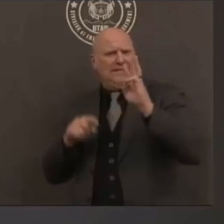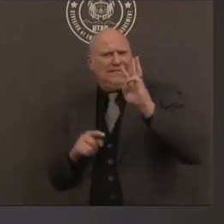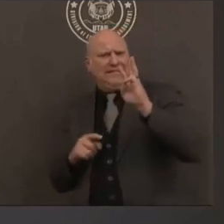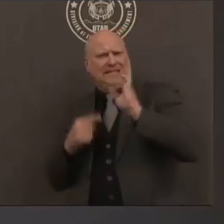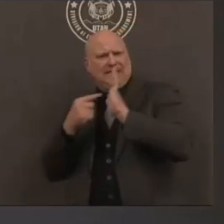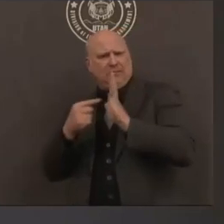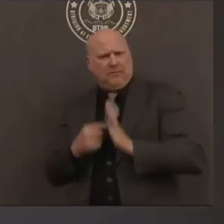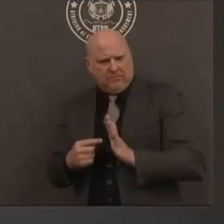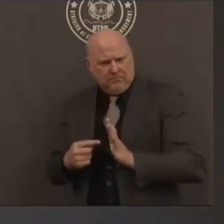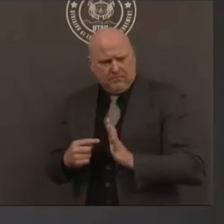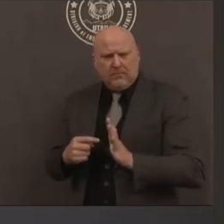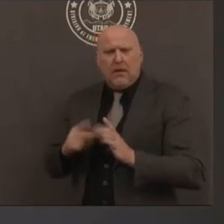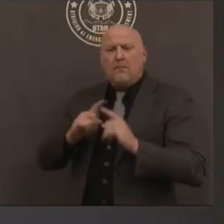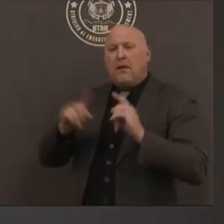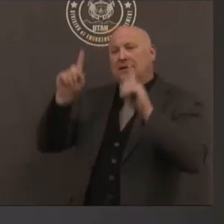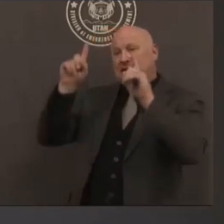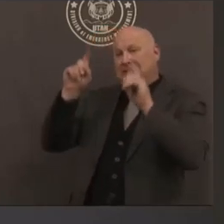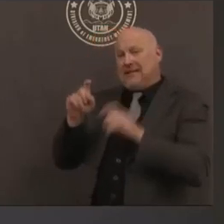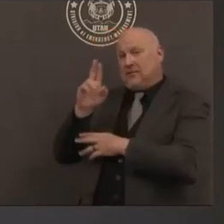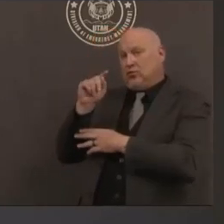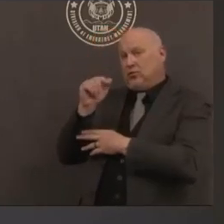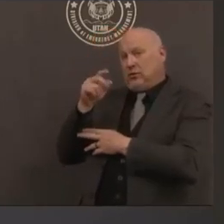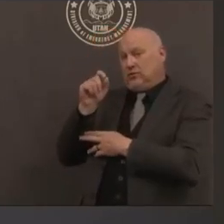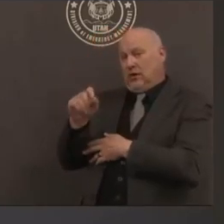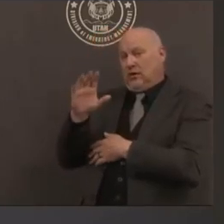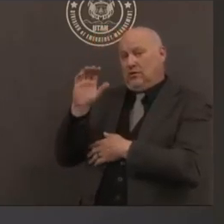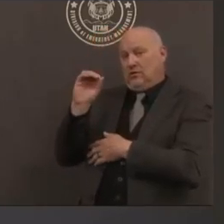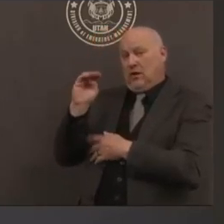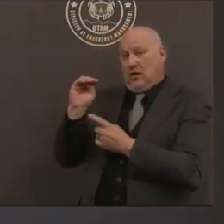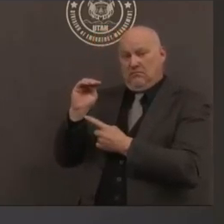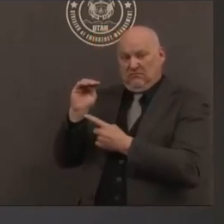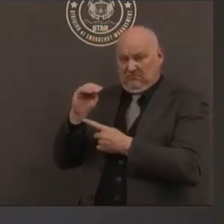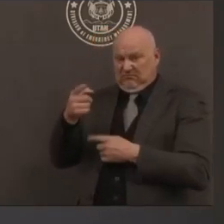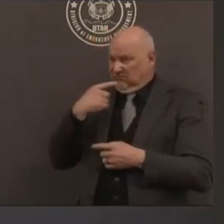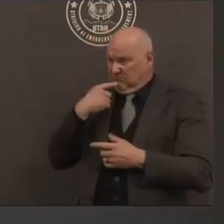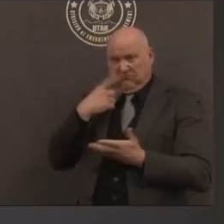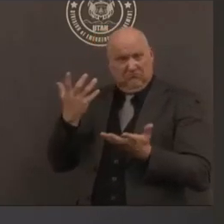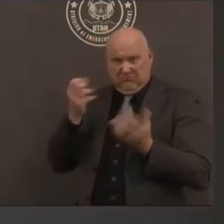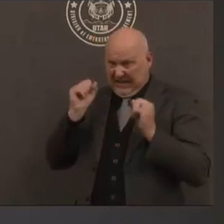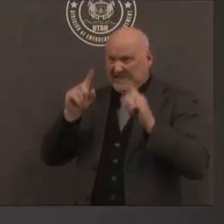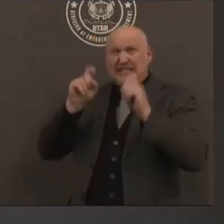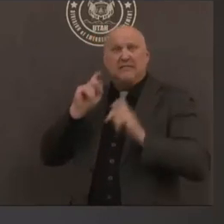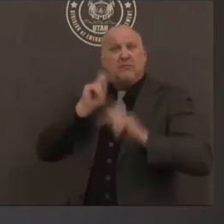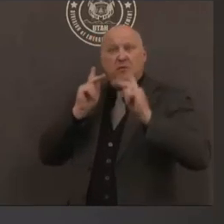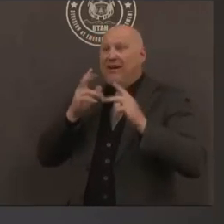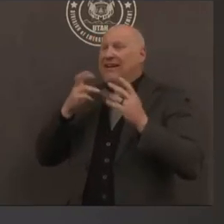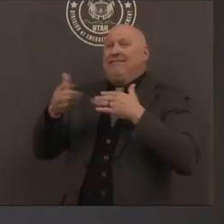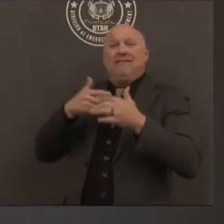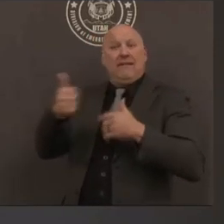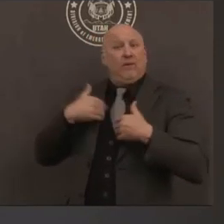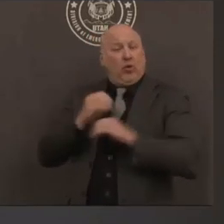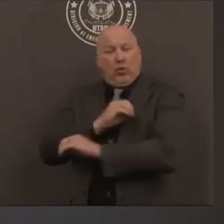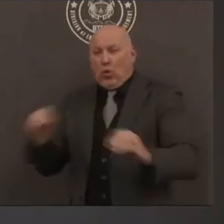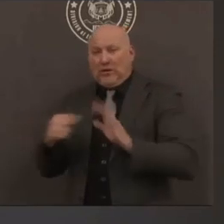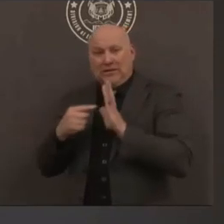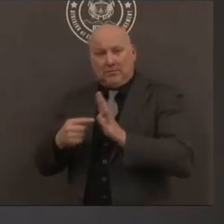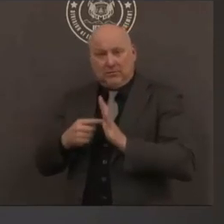test utah.com is offering tests to some asymptomatic people and i'm wondering why does test utah.com have different testing